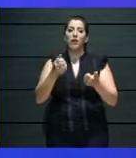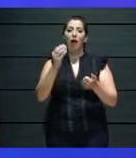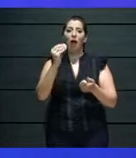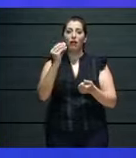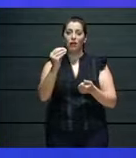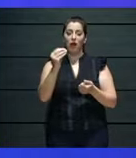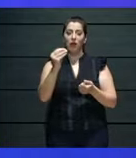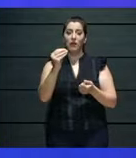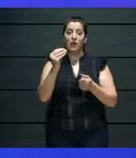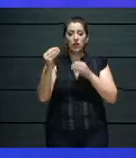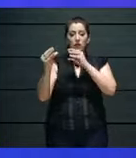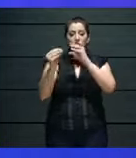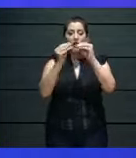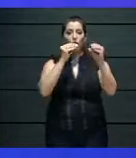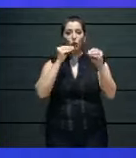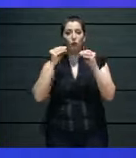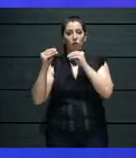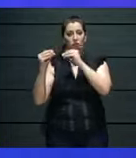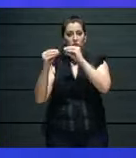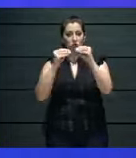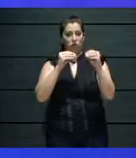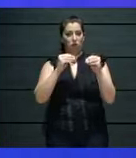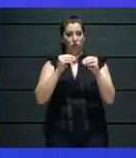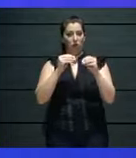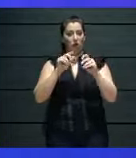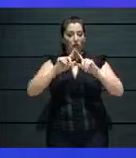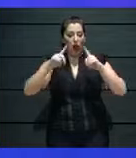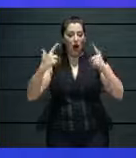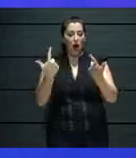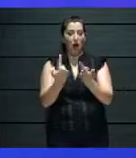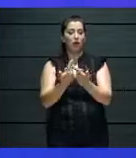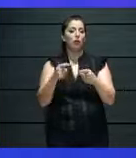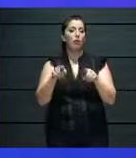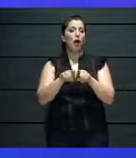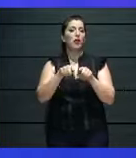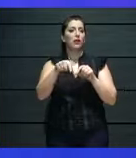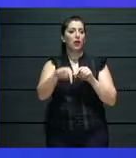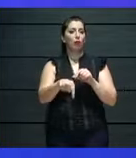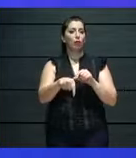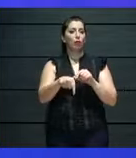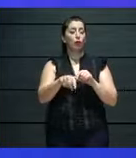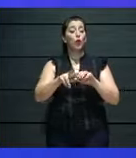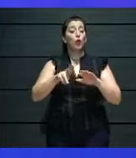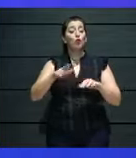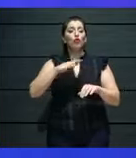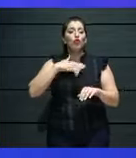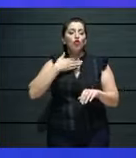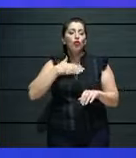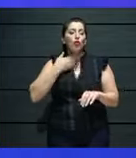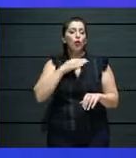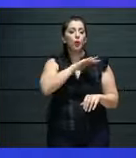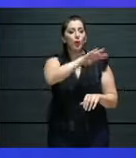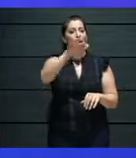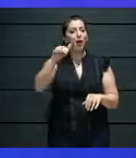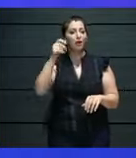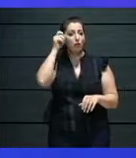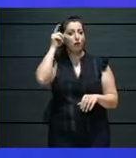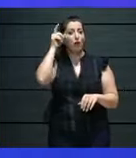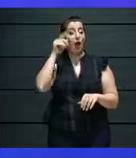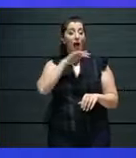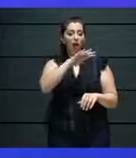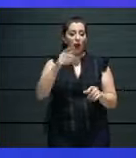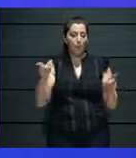this, we make people aware that we have changed, that we are more aware